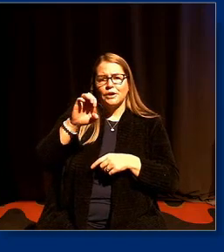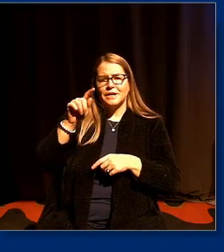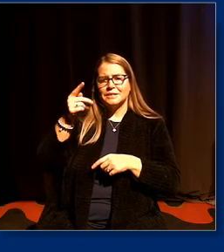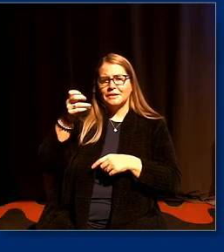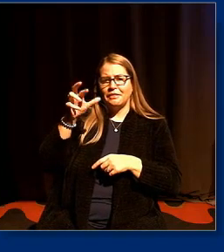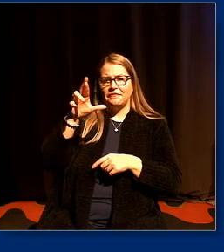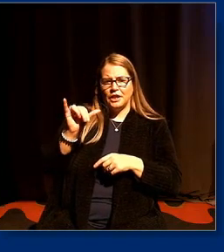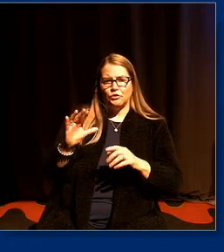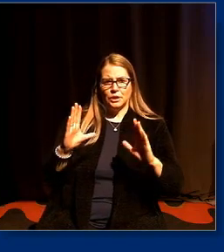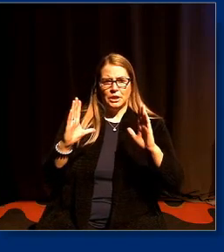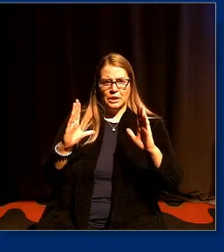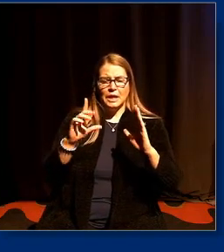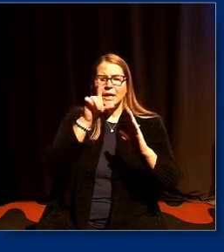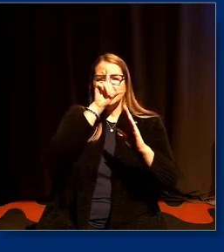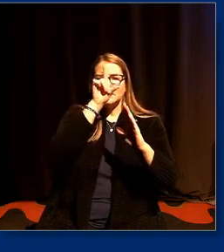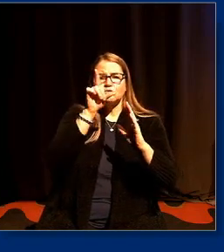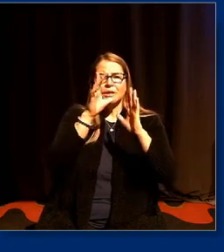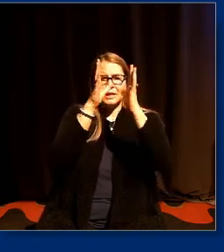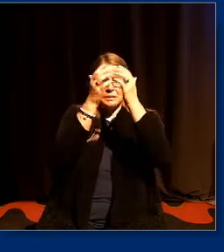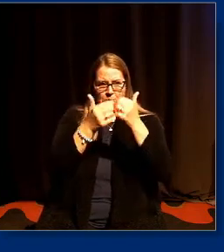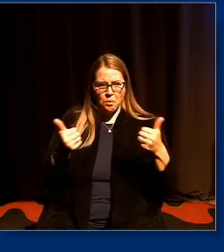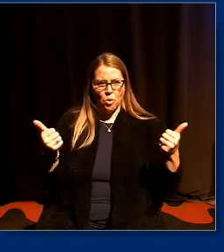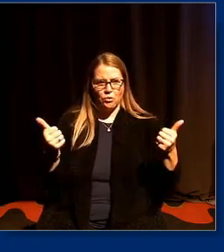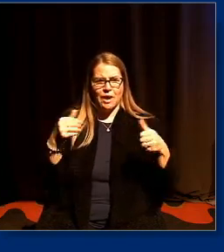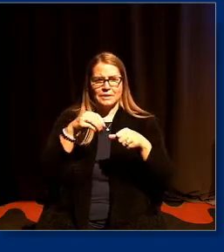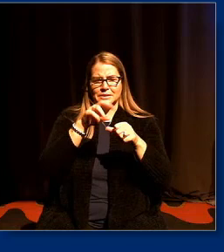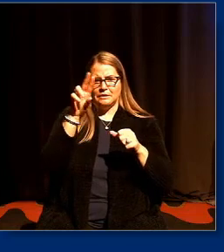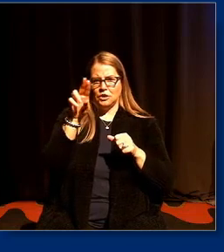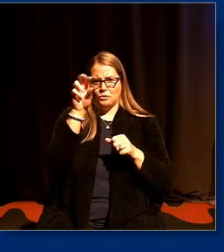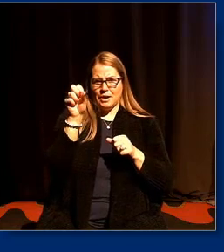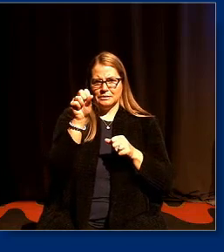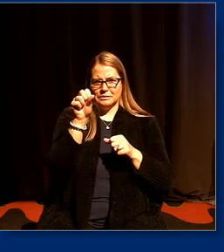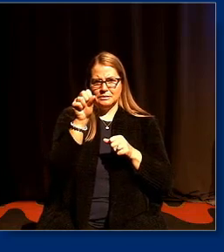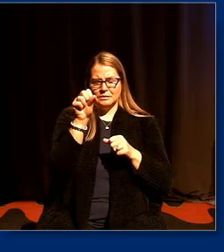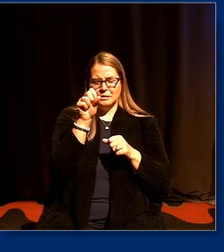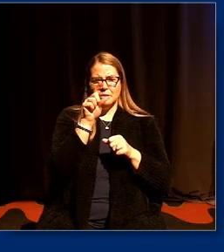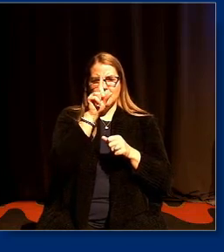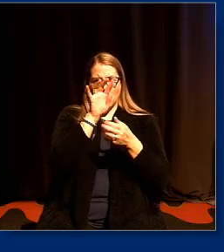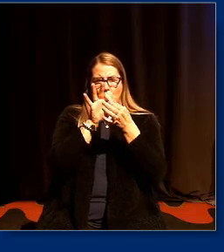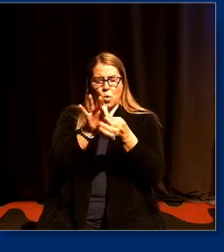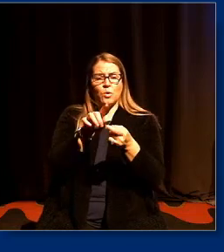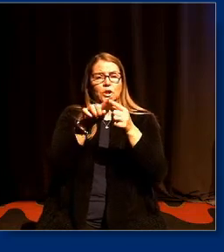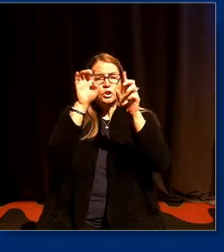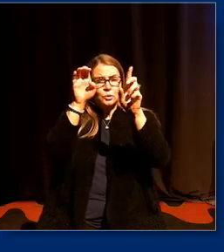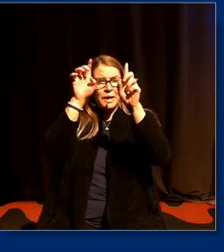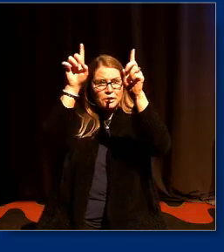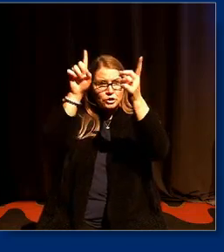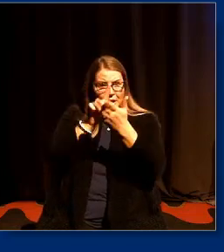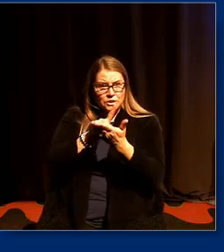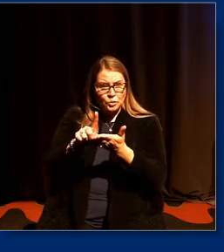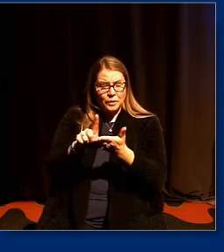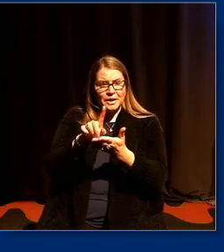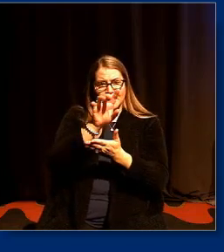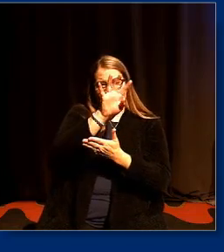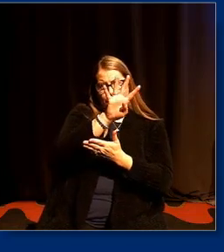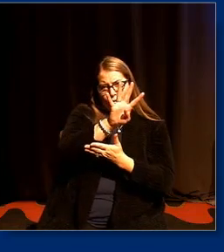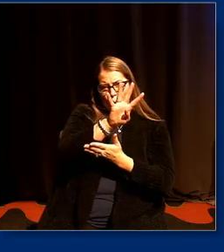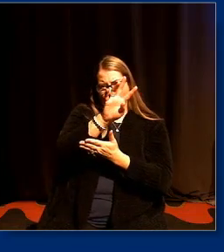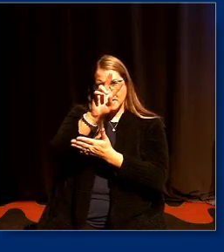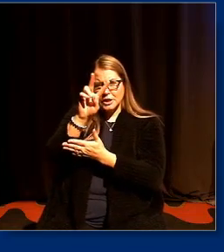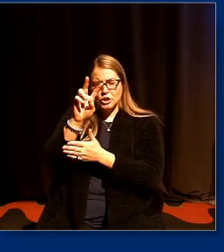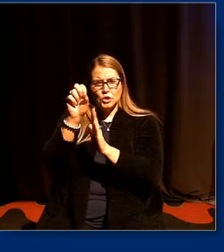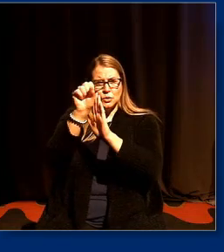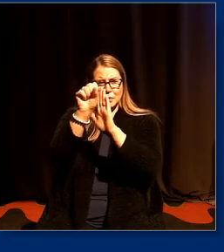rather polarized in the united states according to education week 42 states